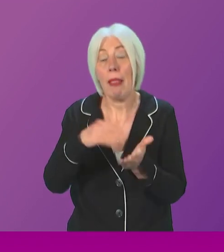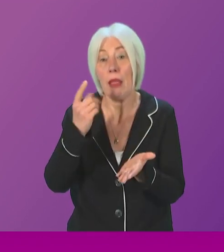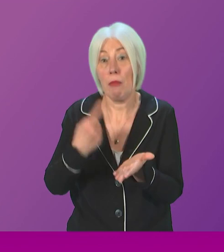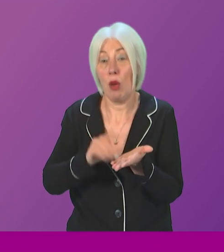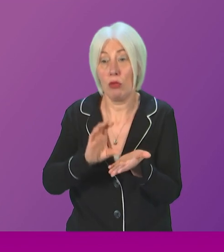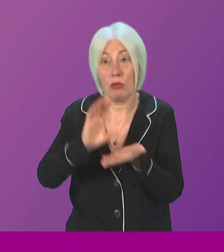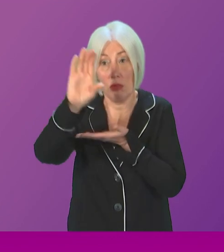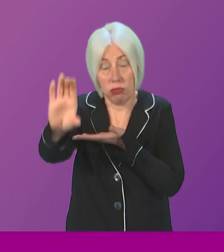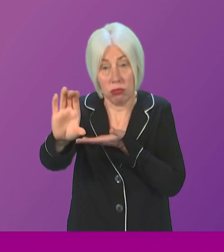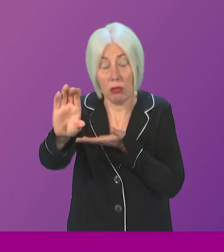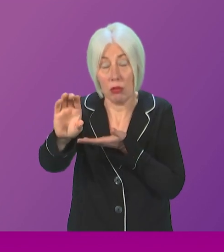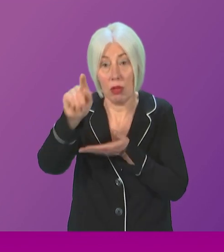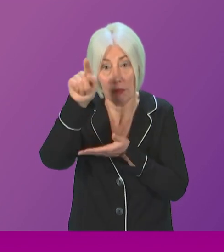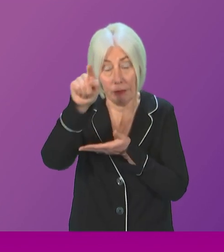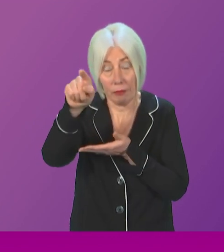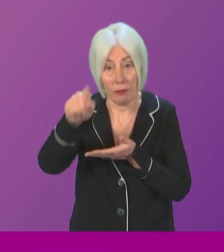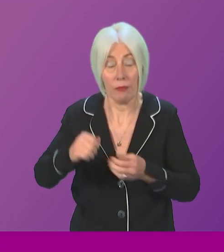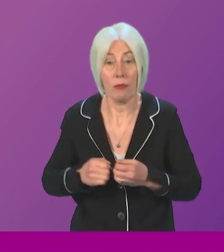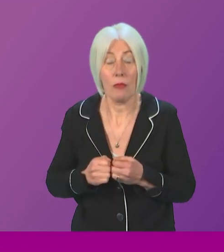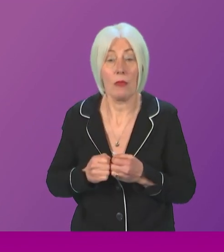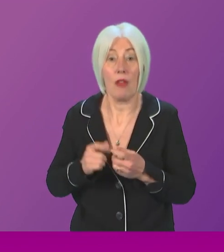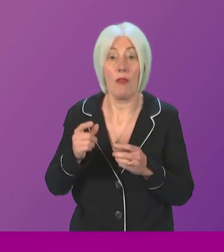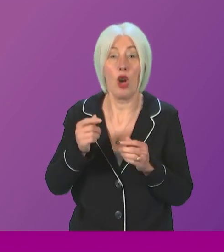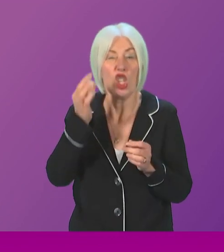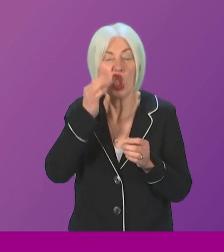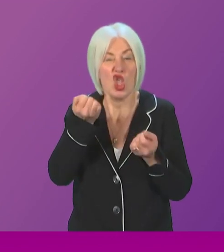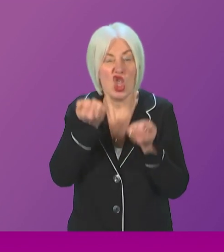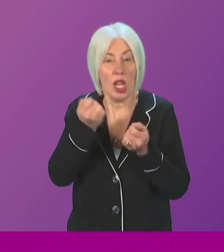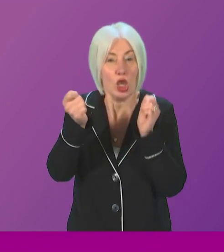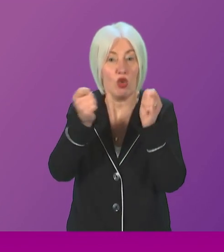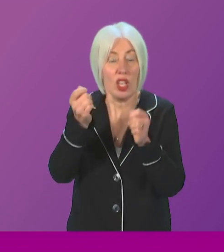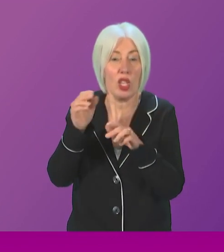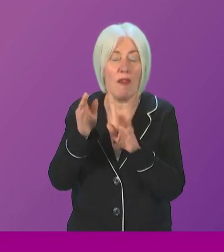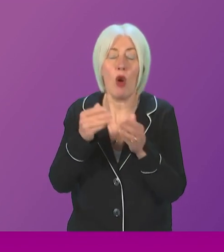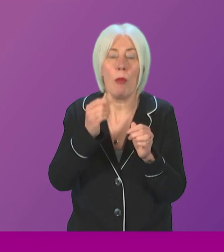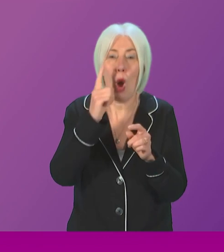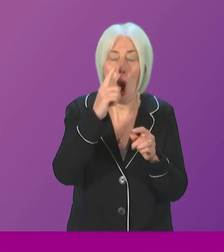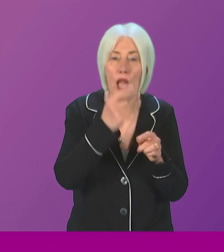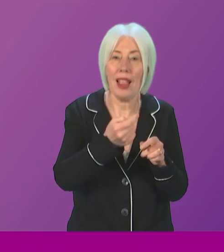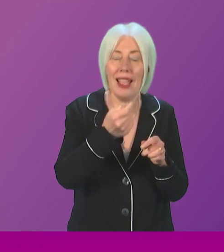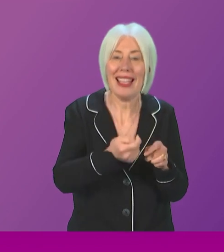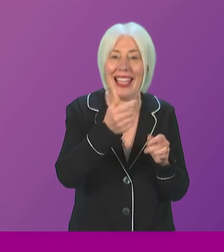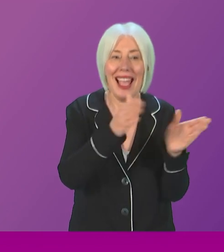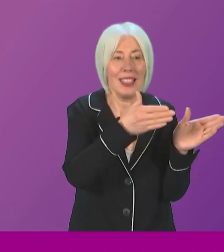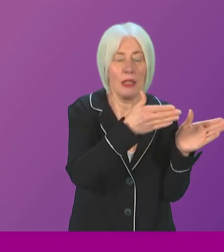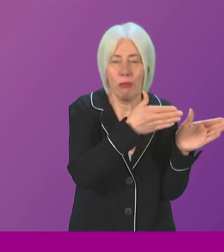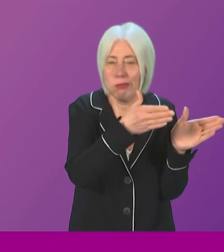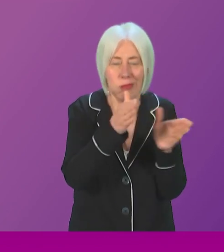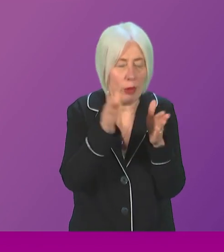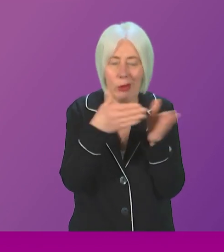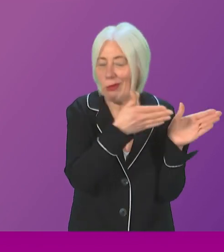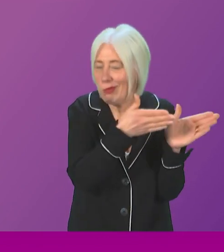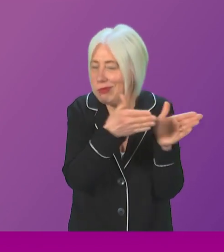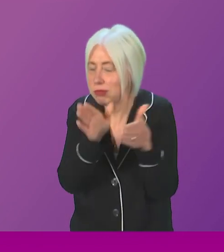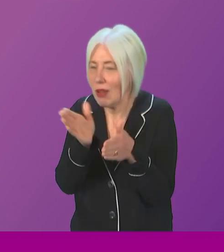referenced, be invested for the just transition away from oil and gas. This was the first of many meetings I have